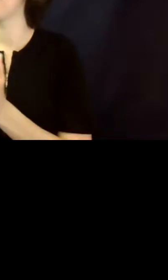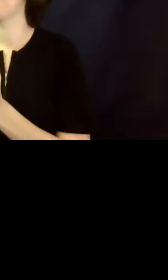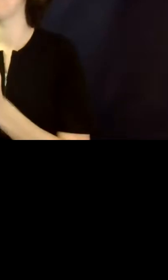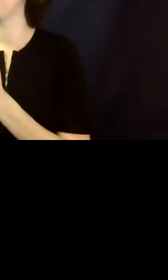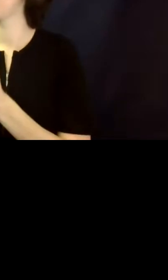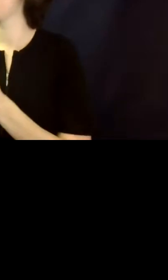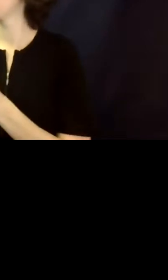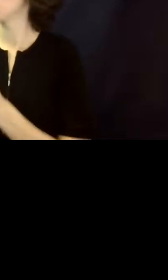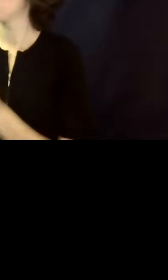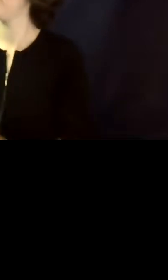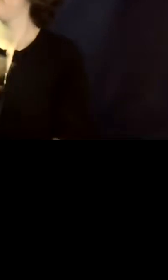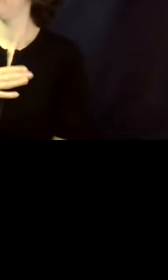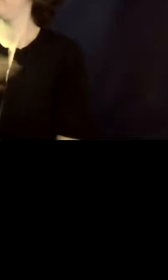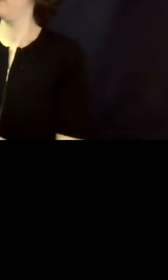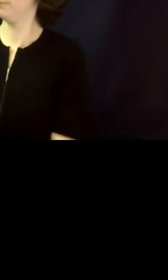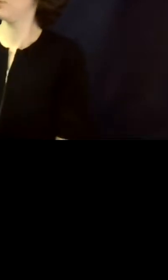person.